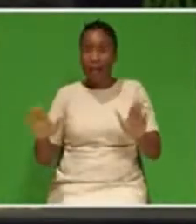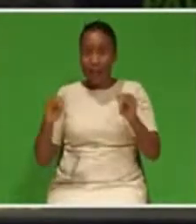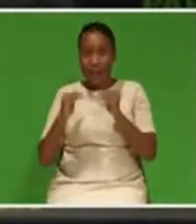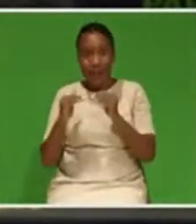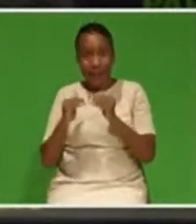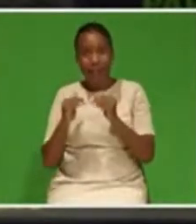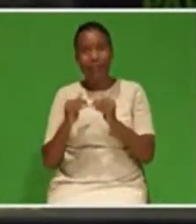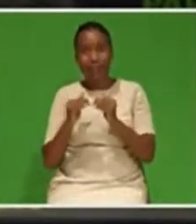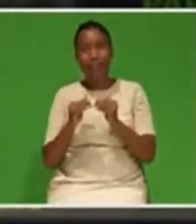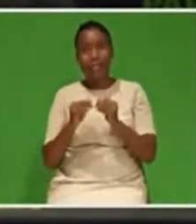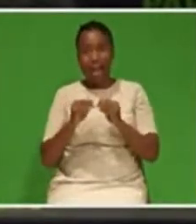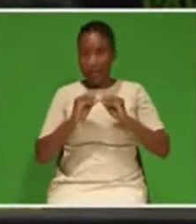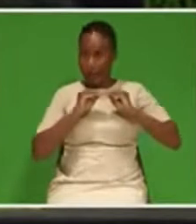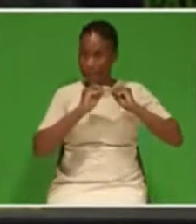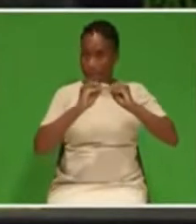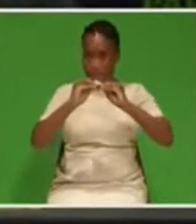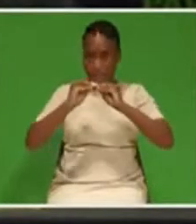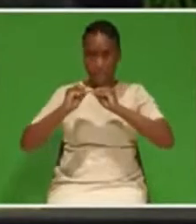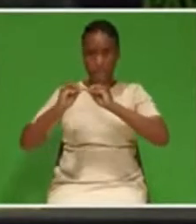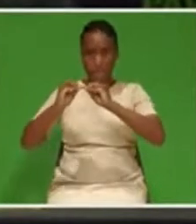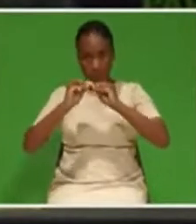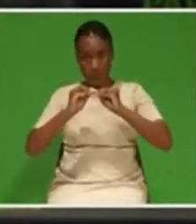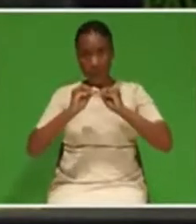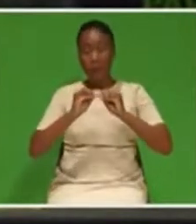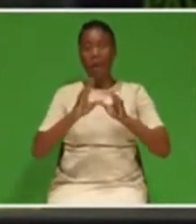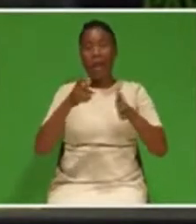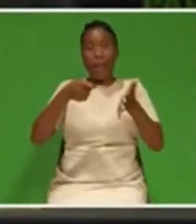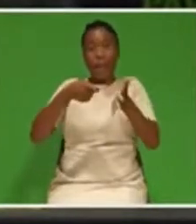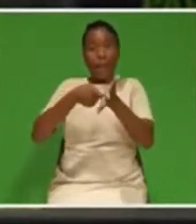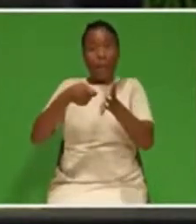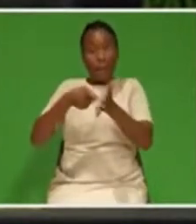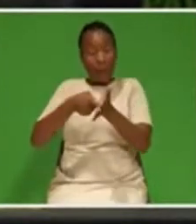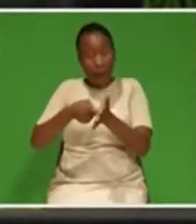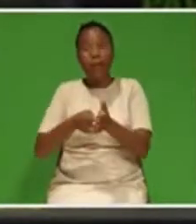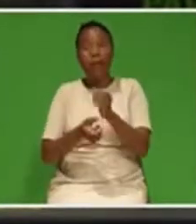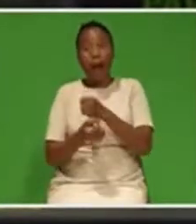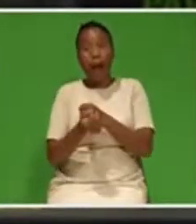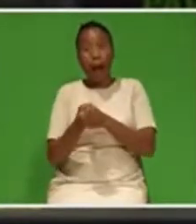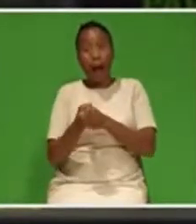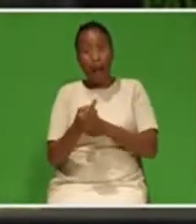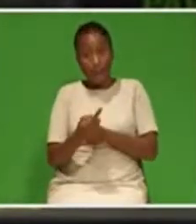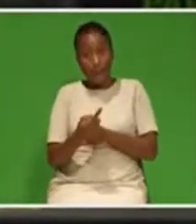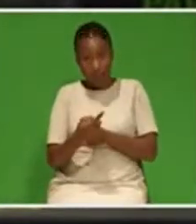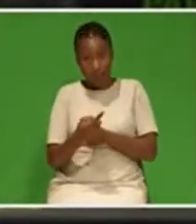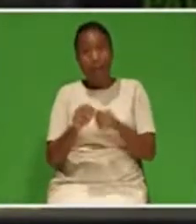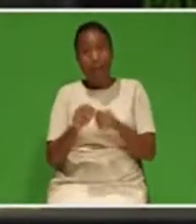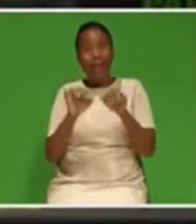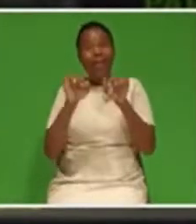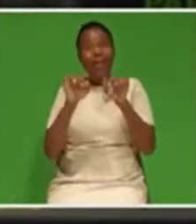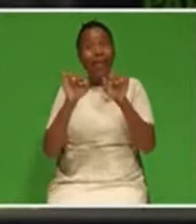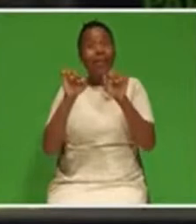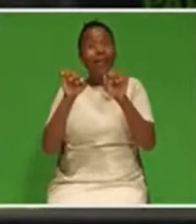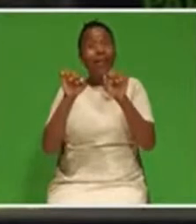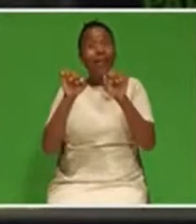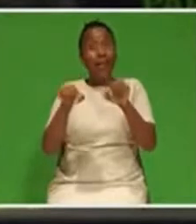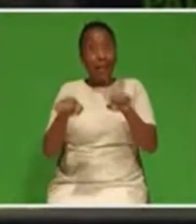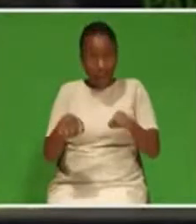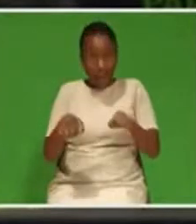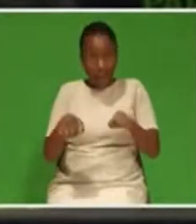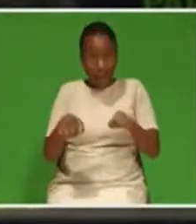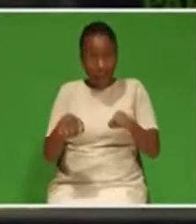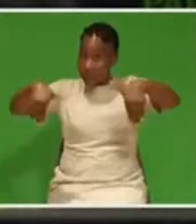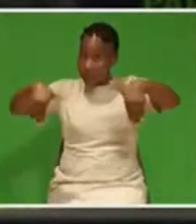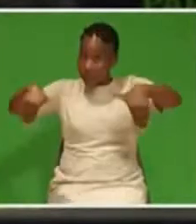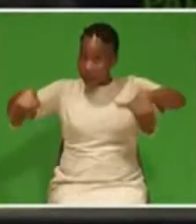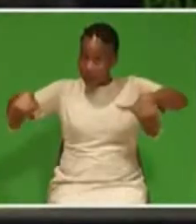and that procurement is undertaken, yes, with transparency and proper